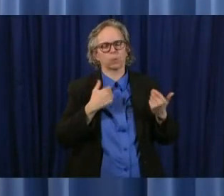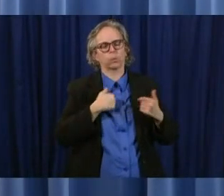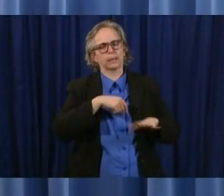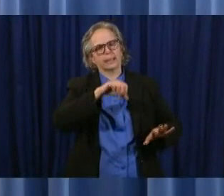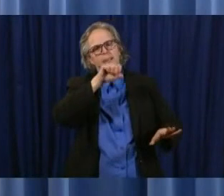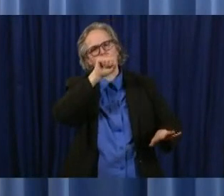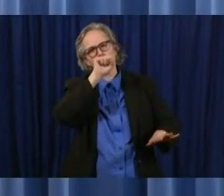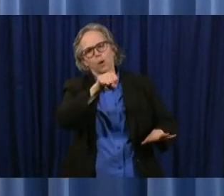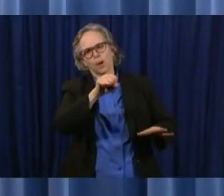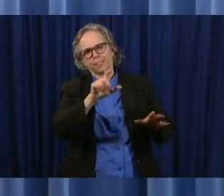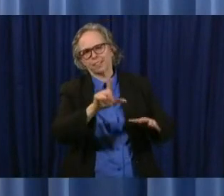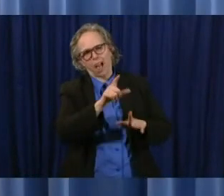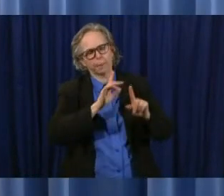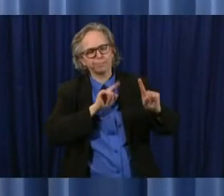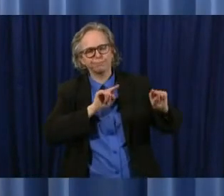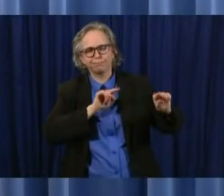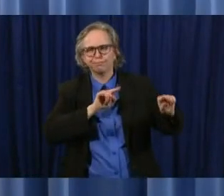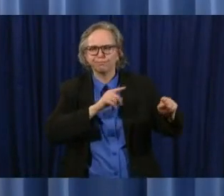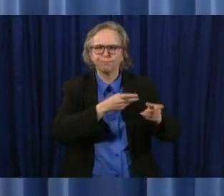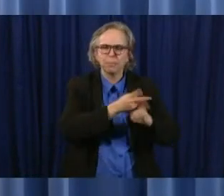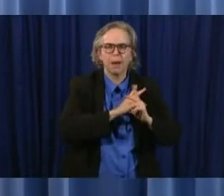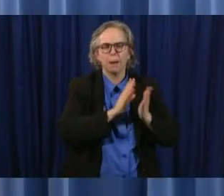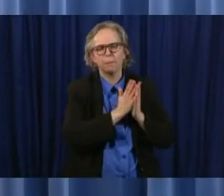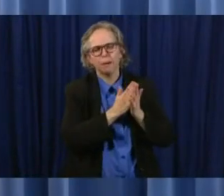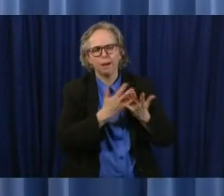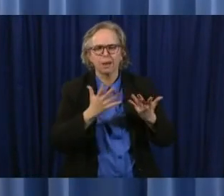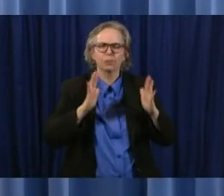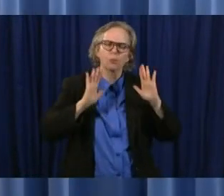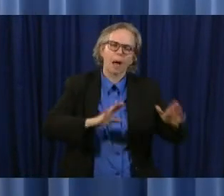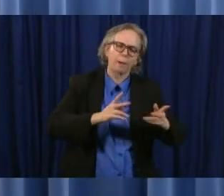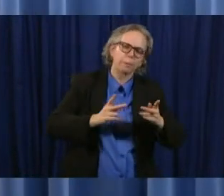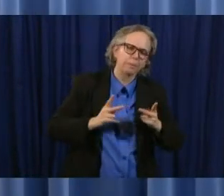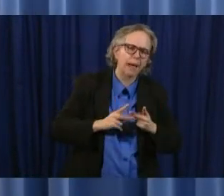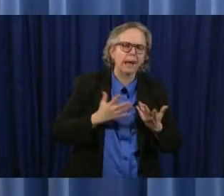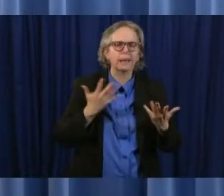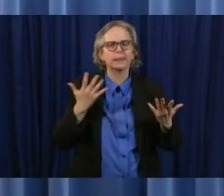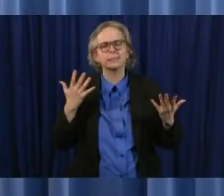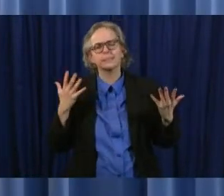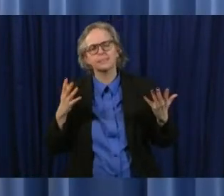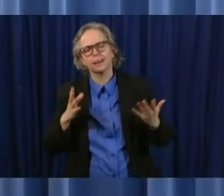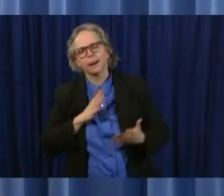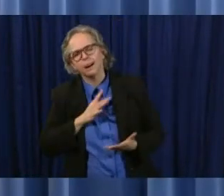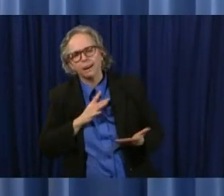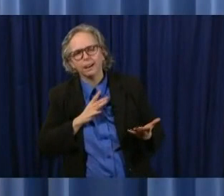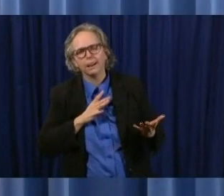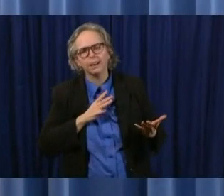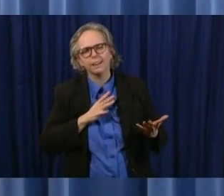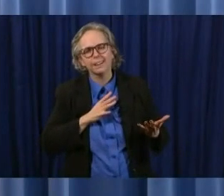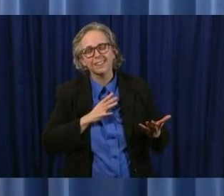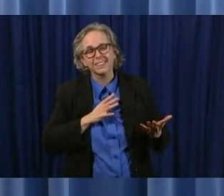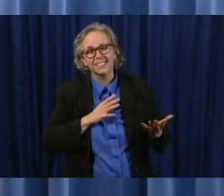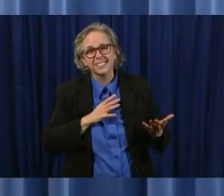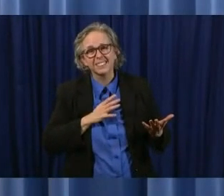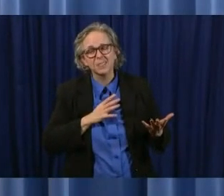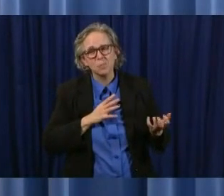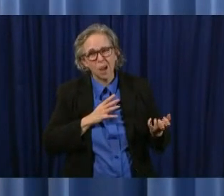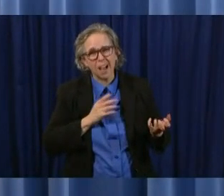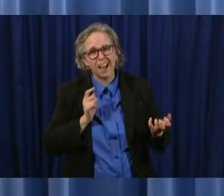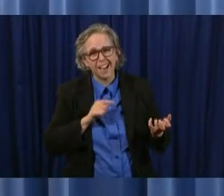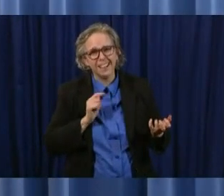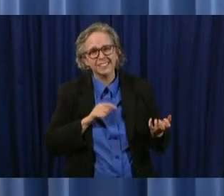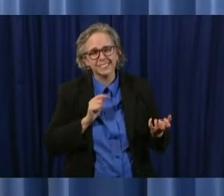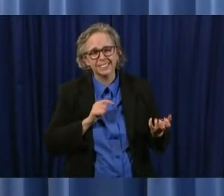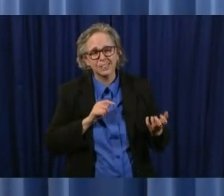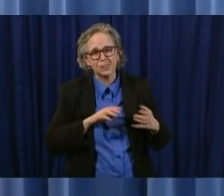a great place uh again what we want to do is be able to have the information from libraries but um